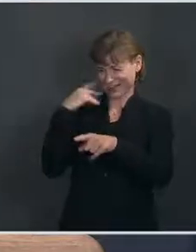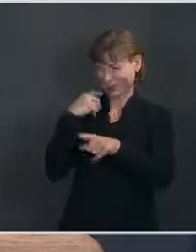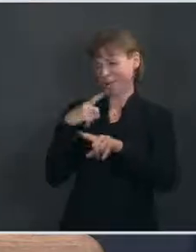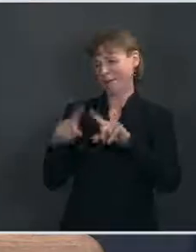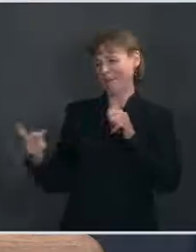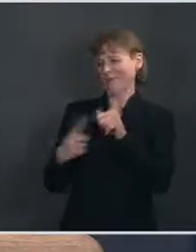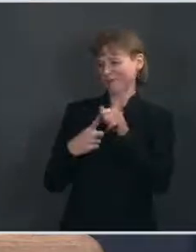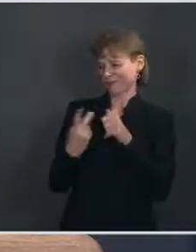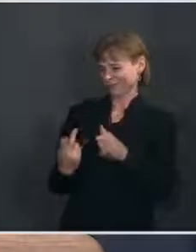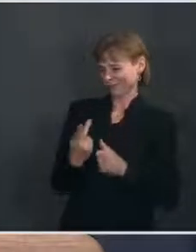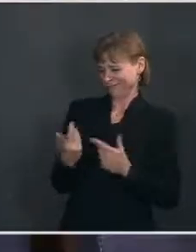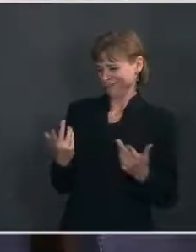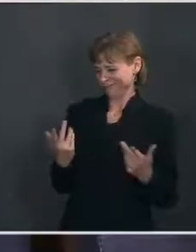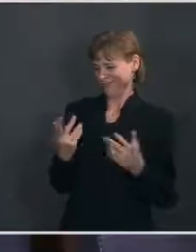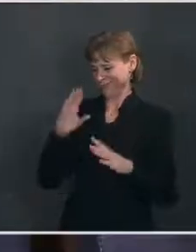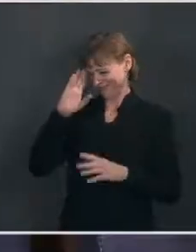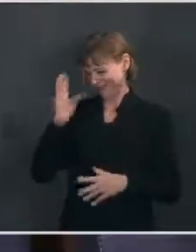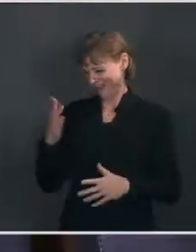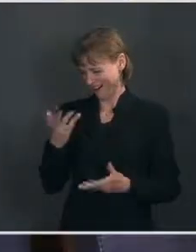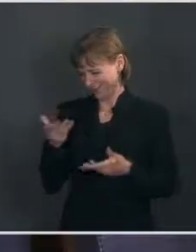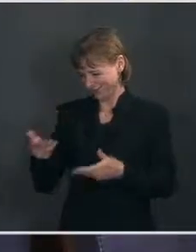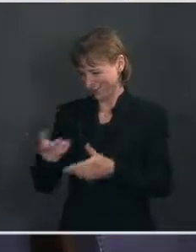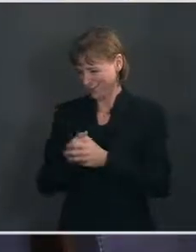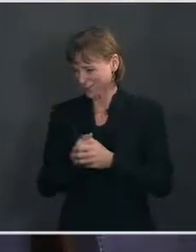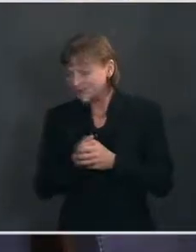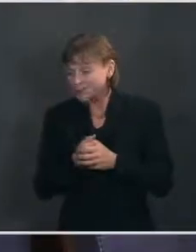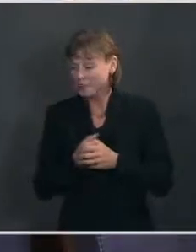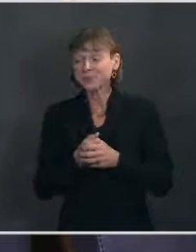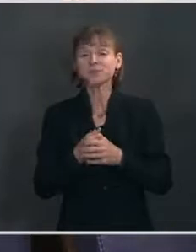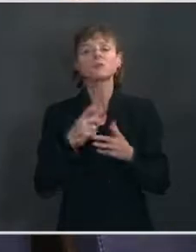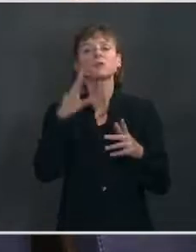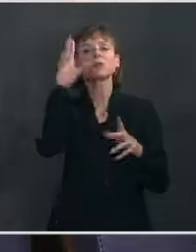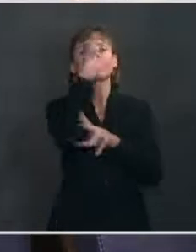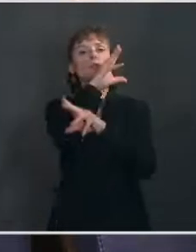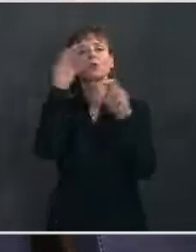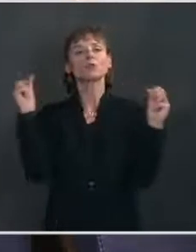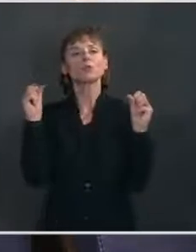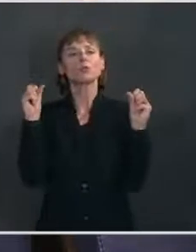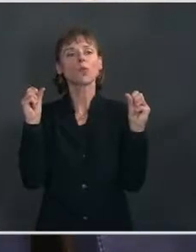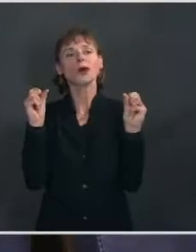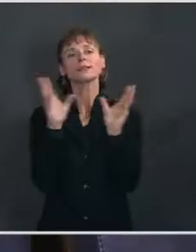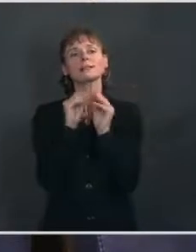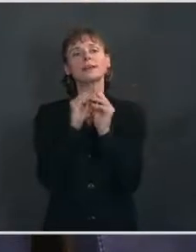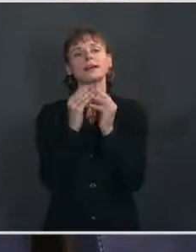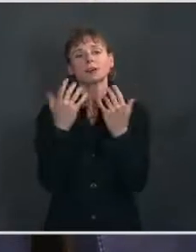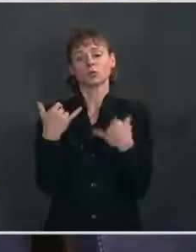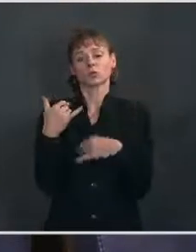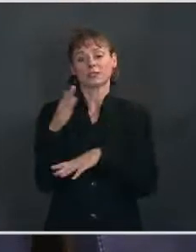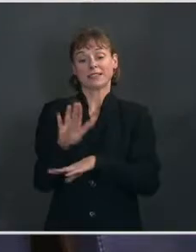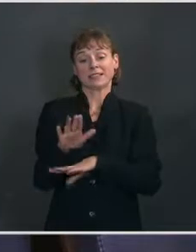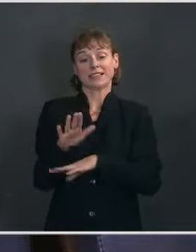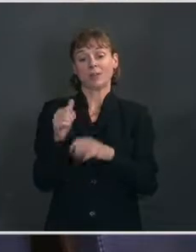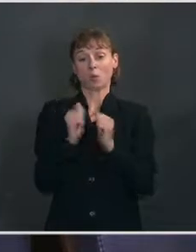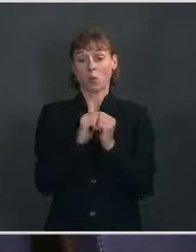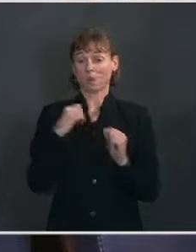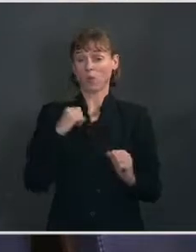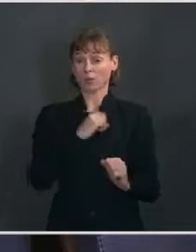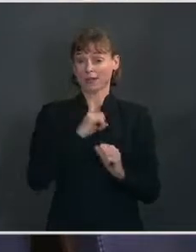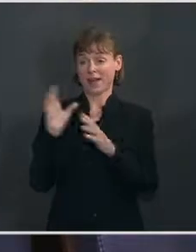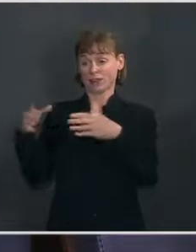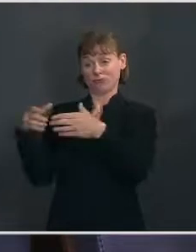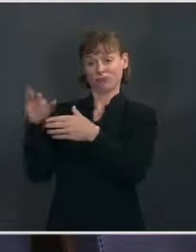our first engagement here. Go ahead. On the President's meeting this evening with the senators, can you give us a sense of